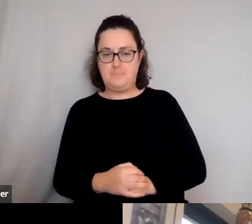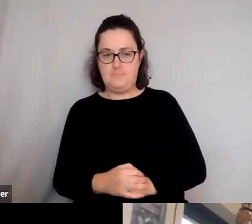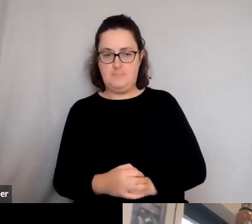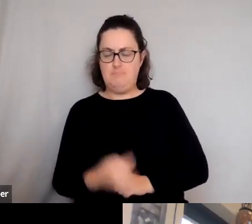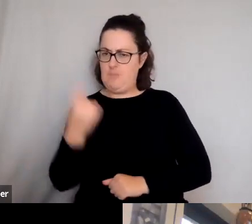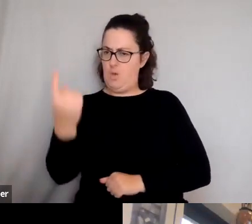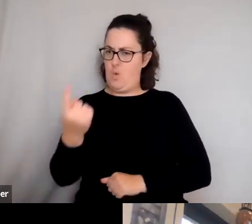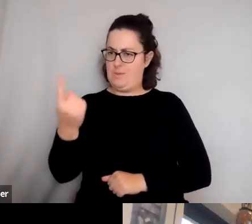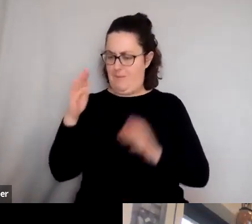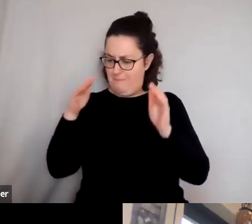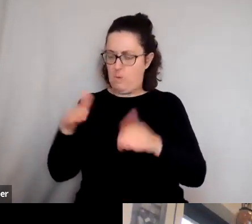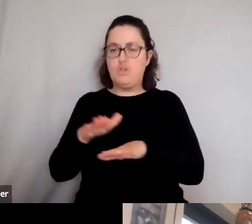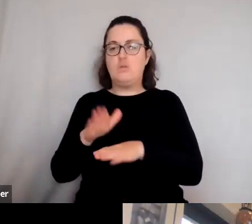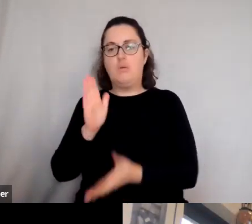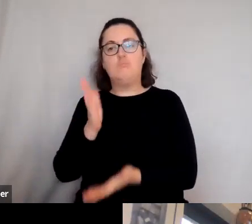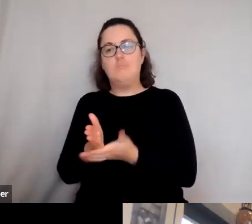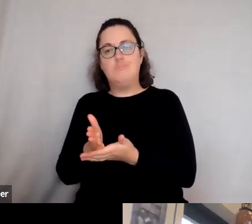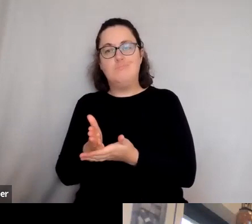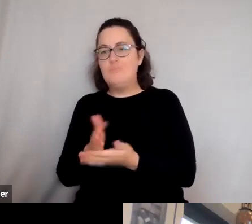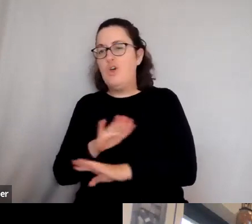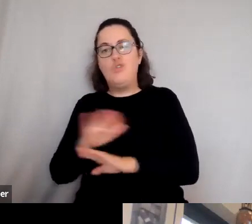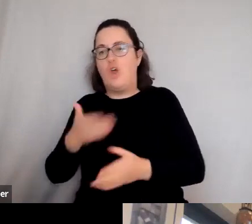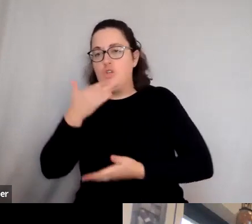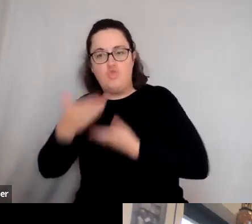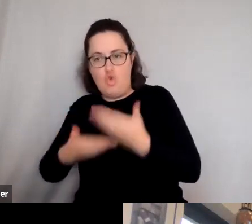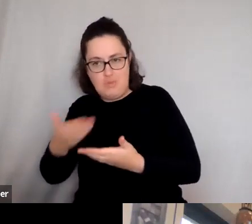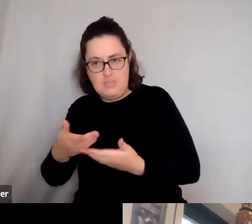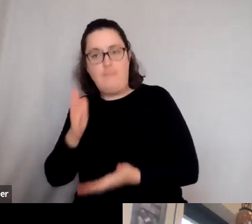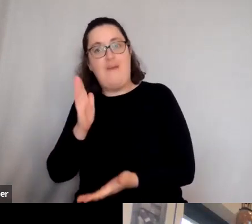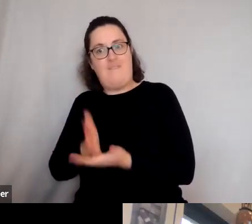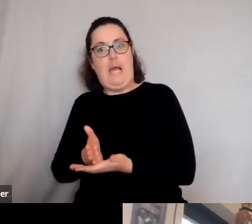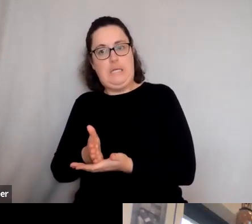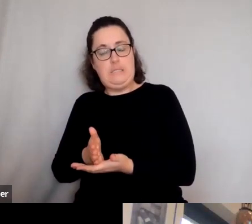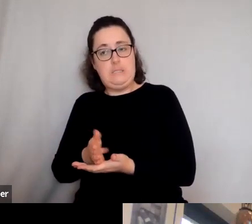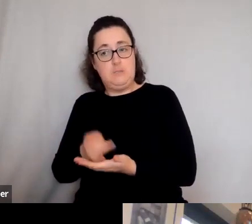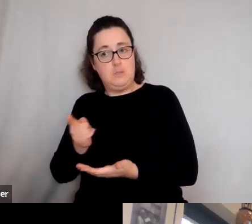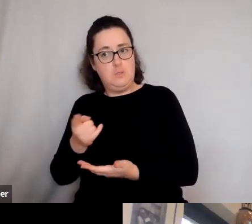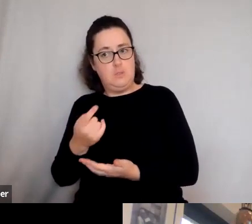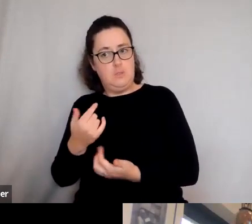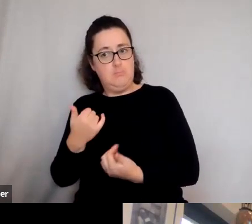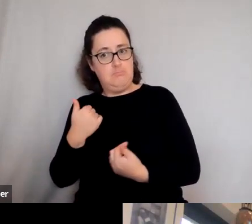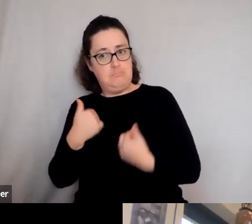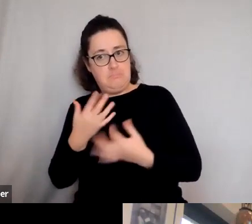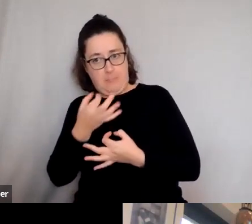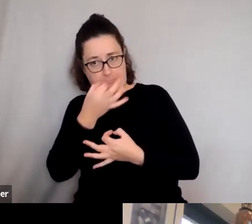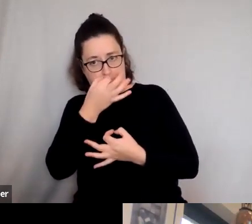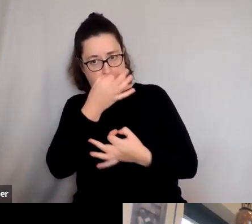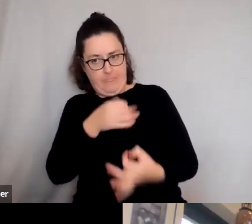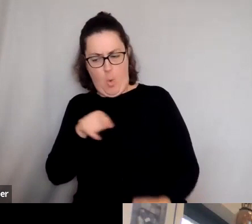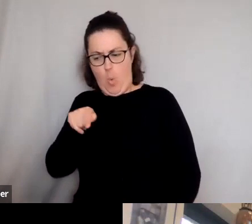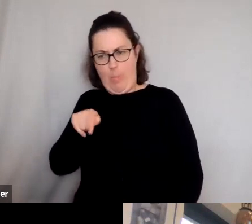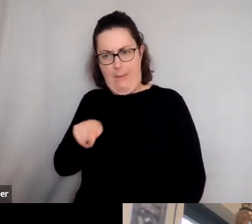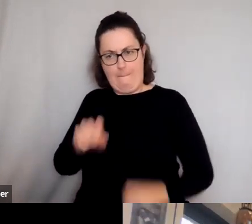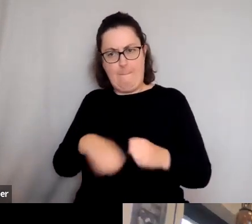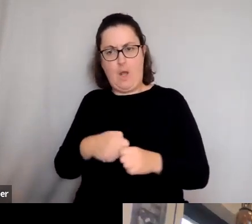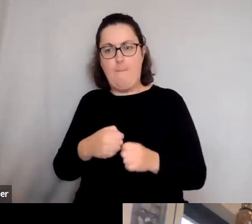mainly on the nonfiction side. And obviously, you're a great scholar. Are there ever been a temptation to kind of go, oh, I'd want to take that and make a